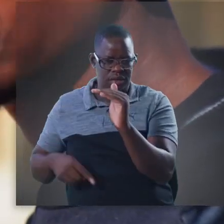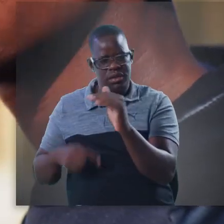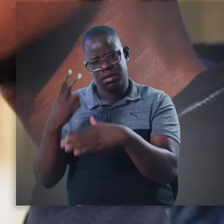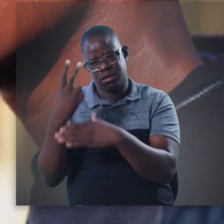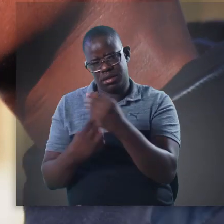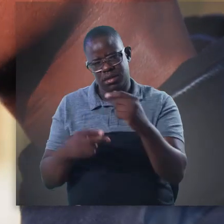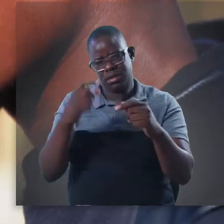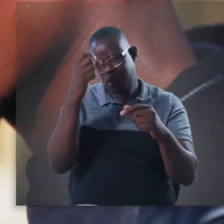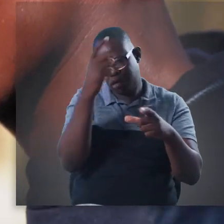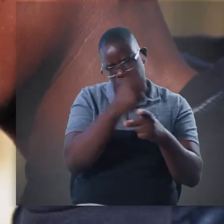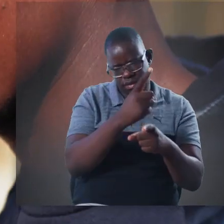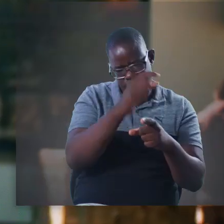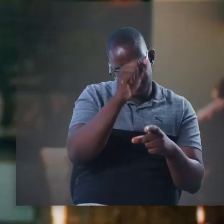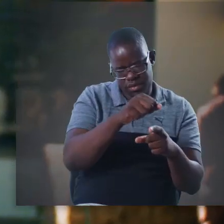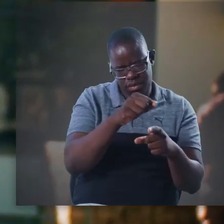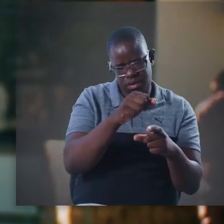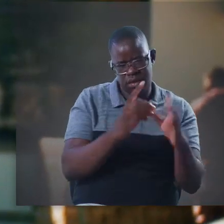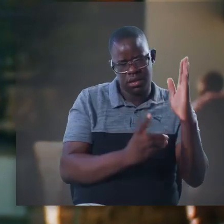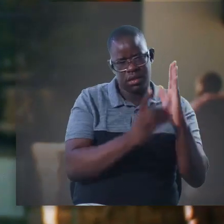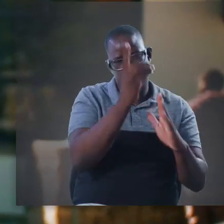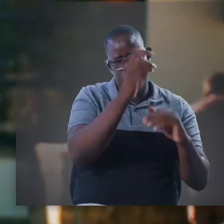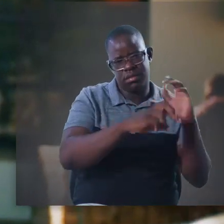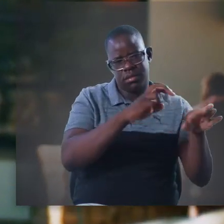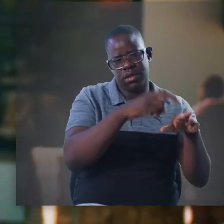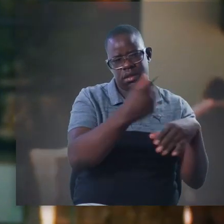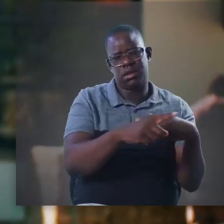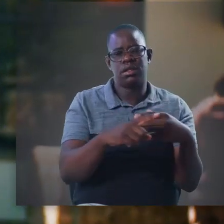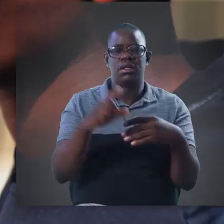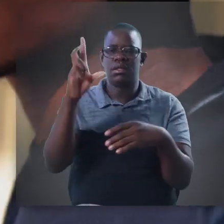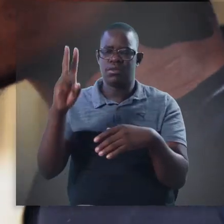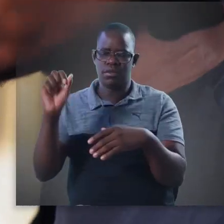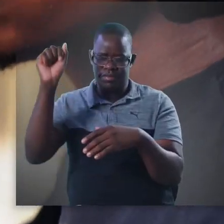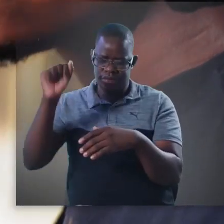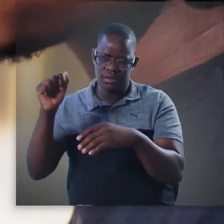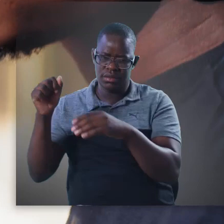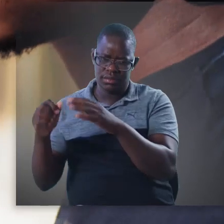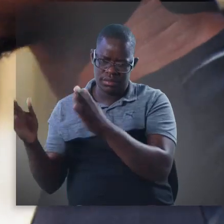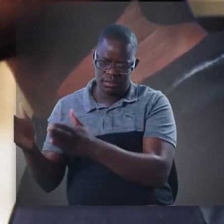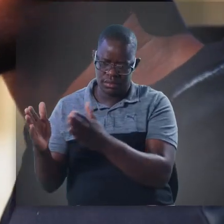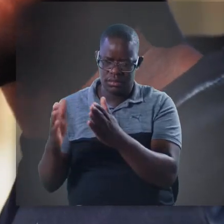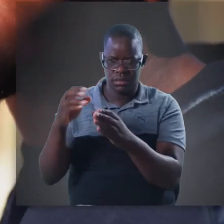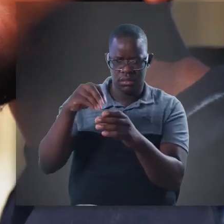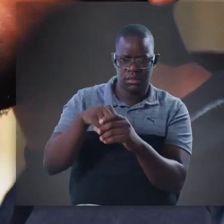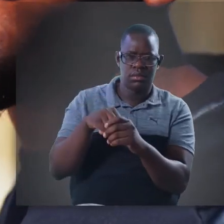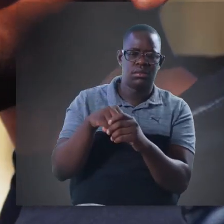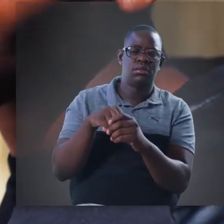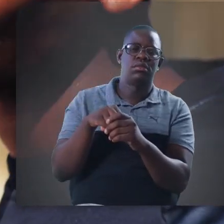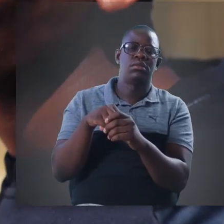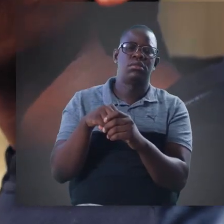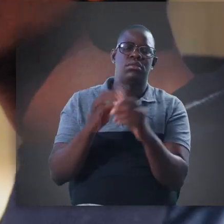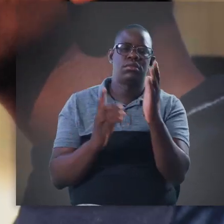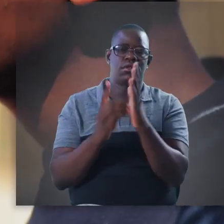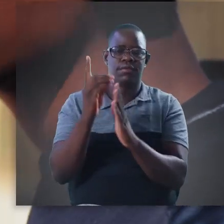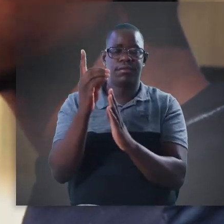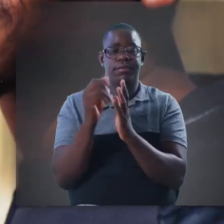country? Or maybe it's the citizens that are supposed to develop this country on their own? It's both, actually. You know, the government must consider its decisions in these development plans.